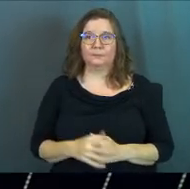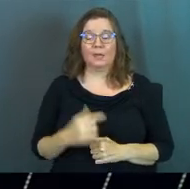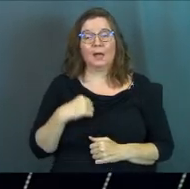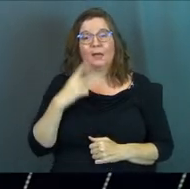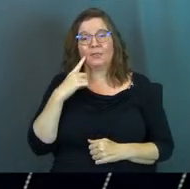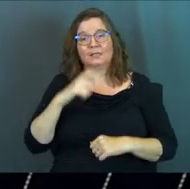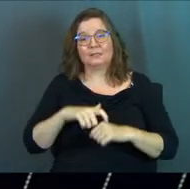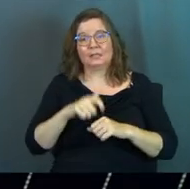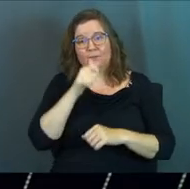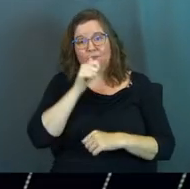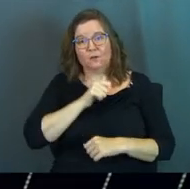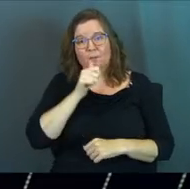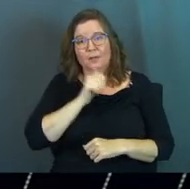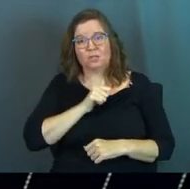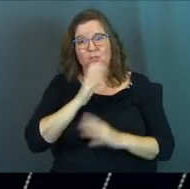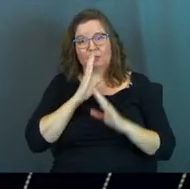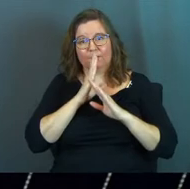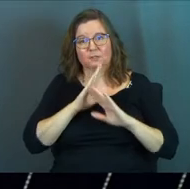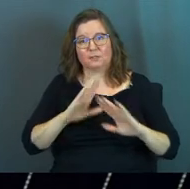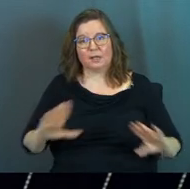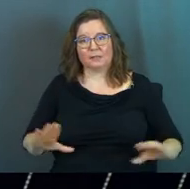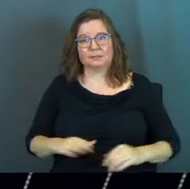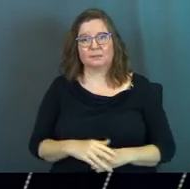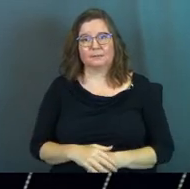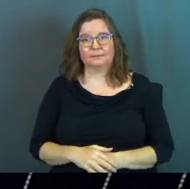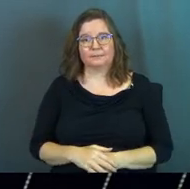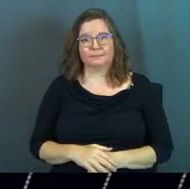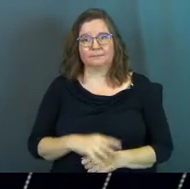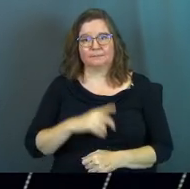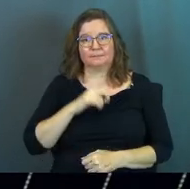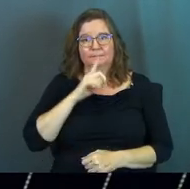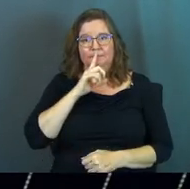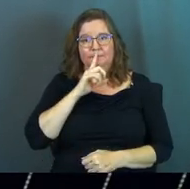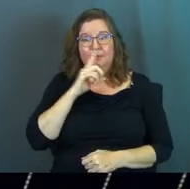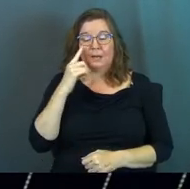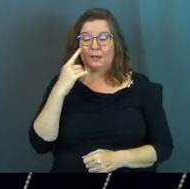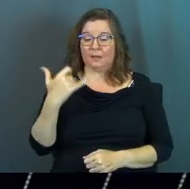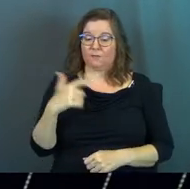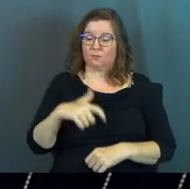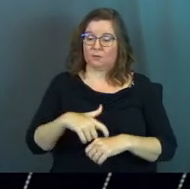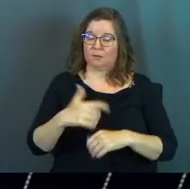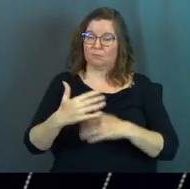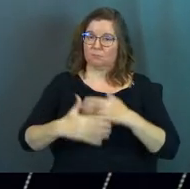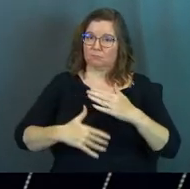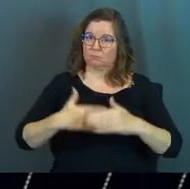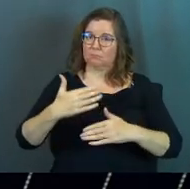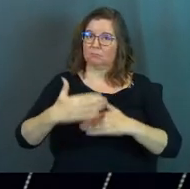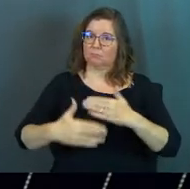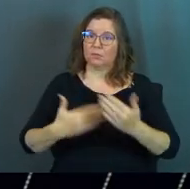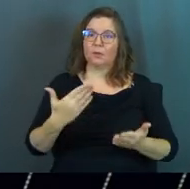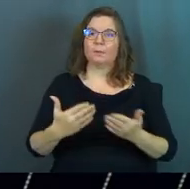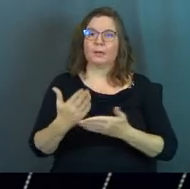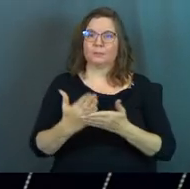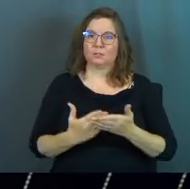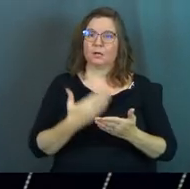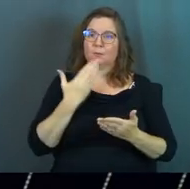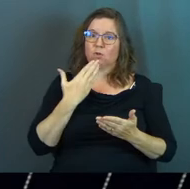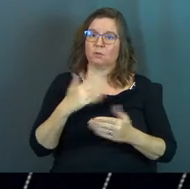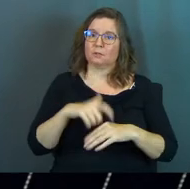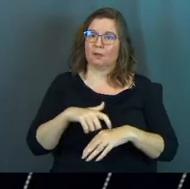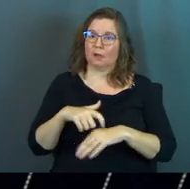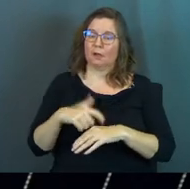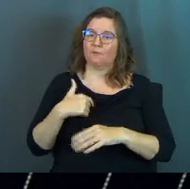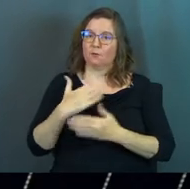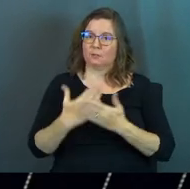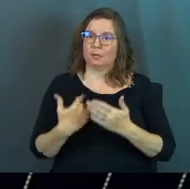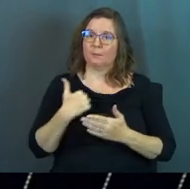I think it's a time for patience and for silence. And I think after a season, there may be some good moments